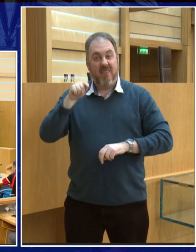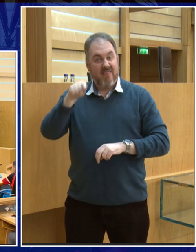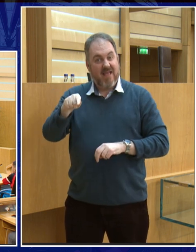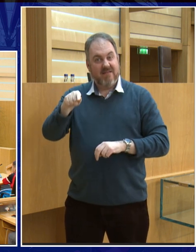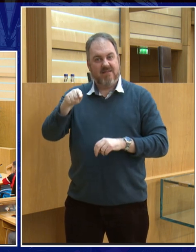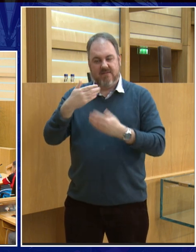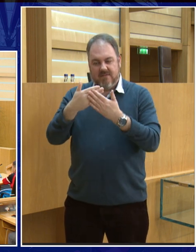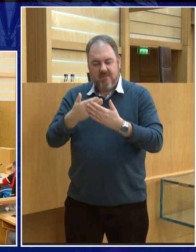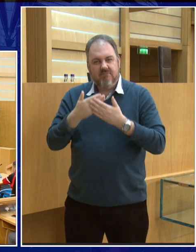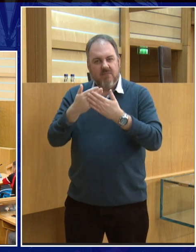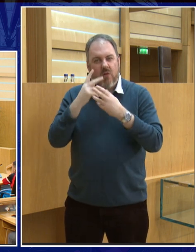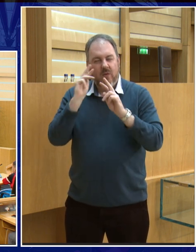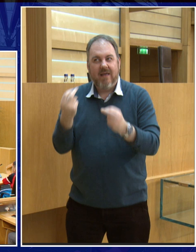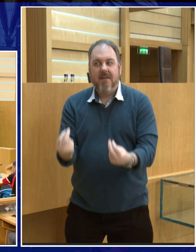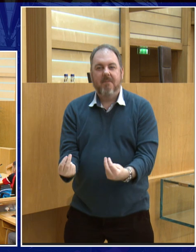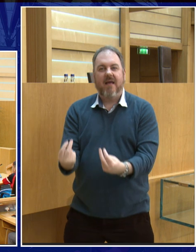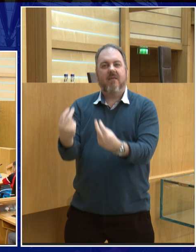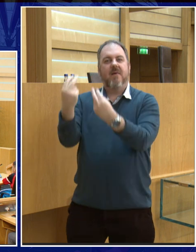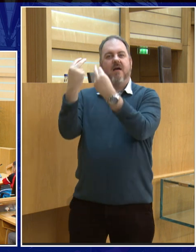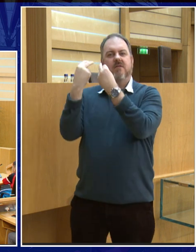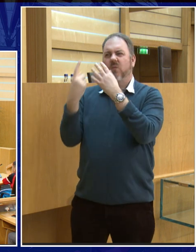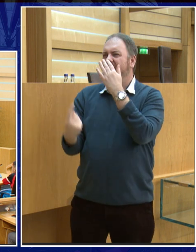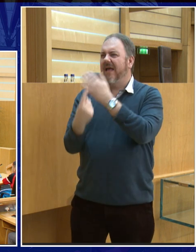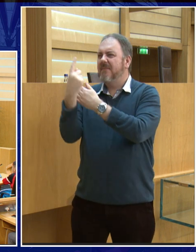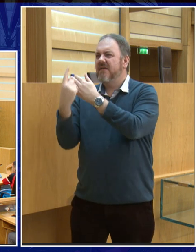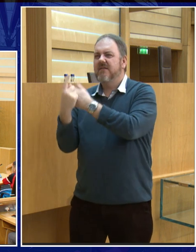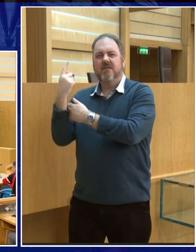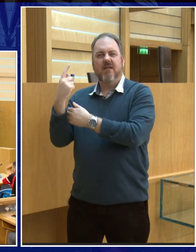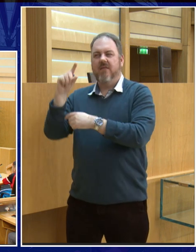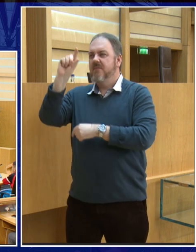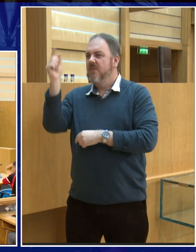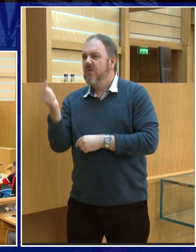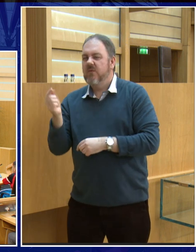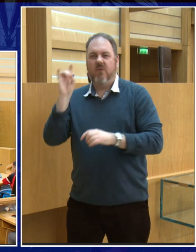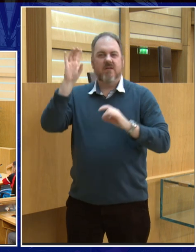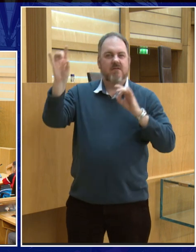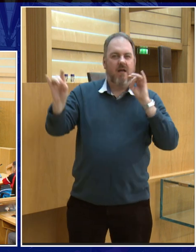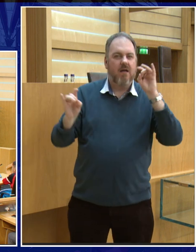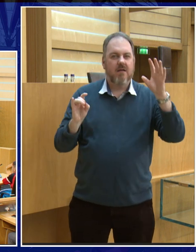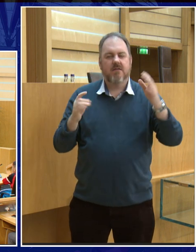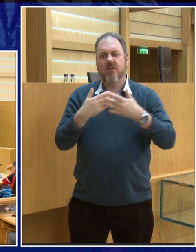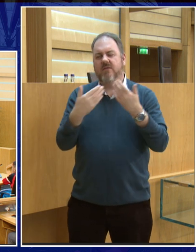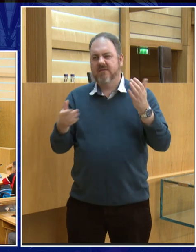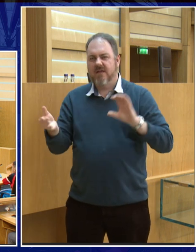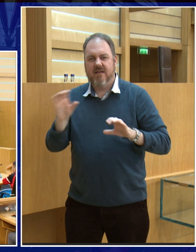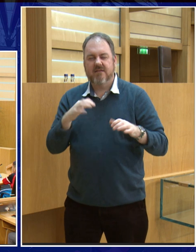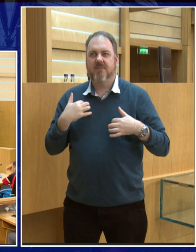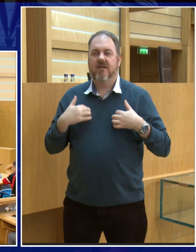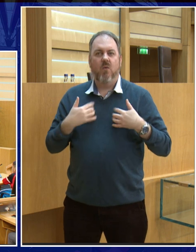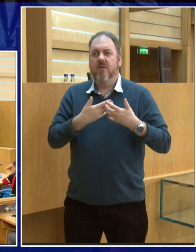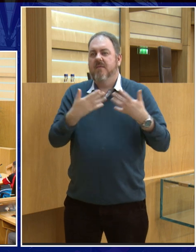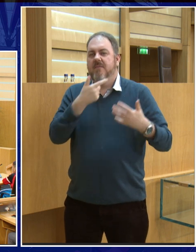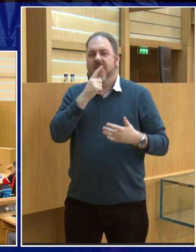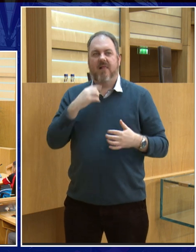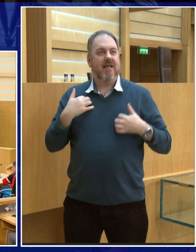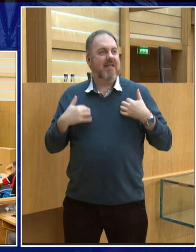of the two, so it's looking back in the past and seeing how people have celebrated the Moon, and lots of people have been fascinated by the Moon, and I've mentioned a